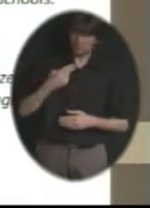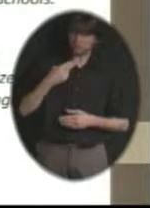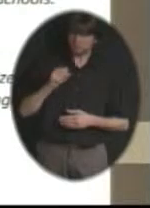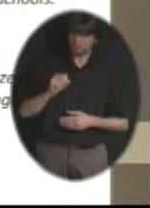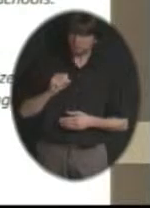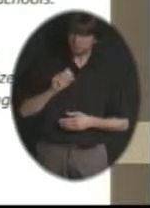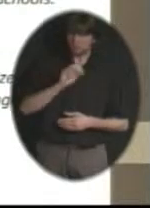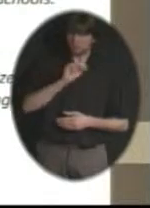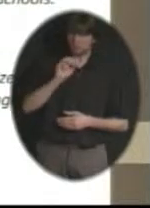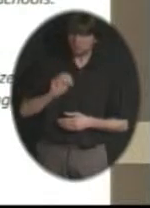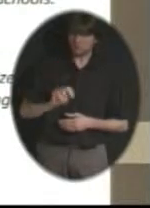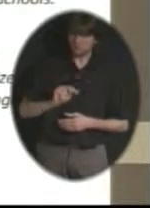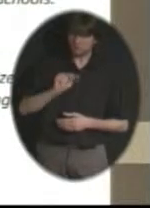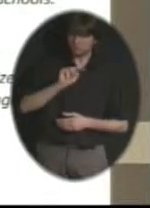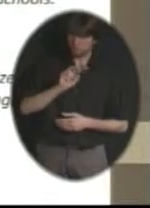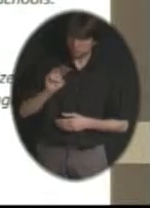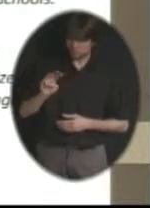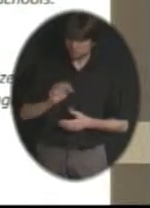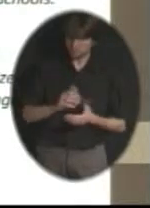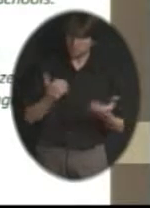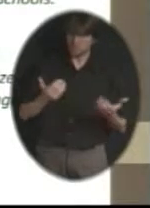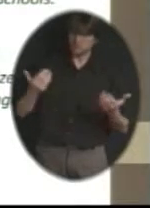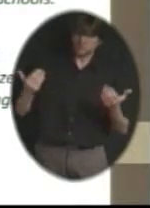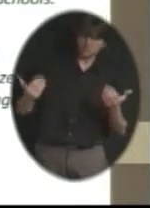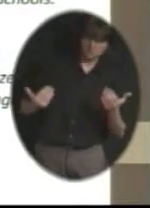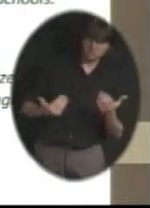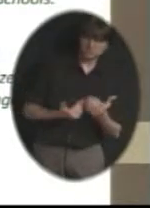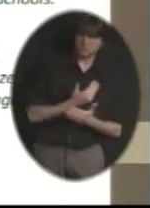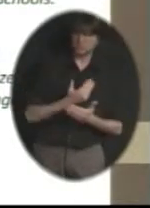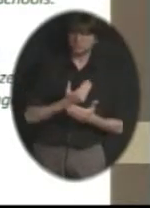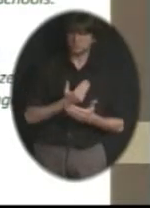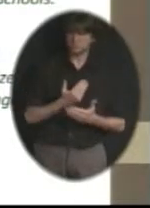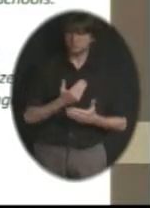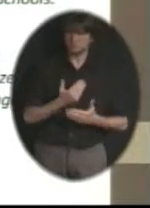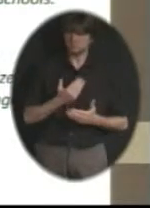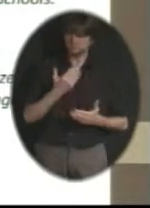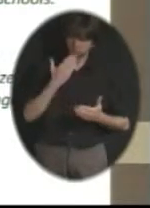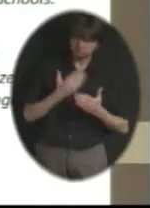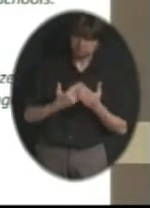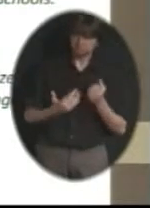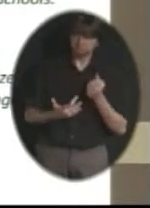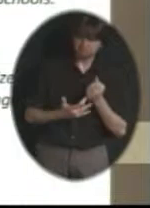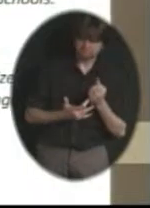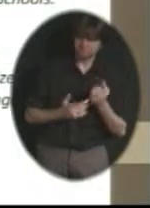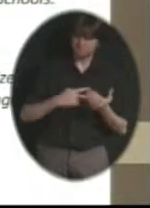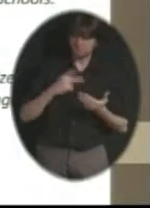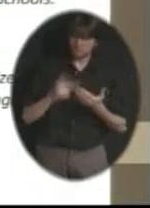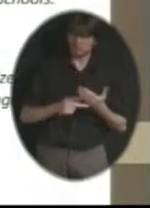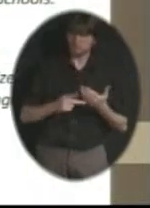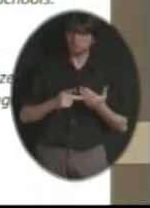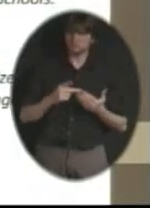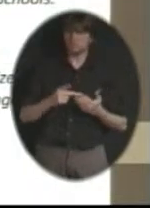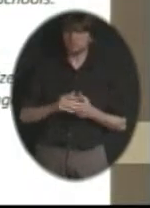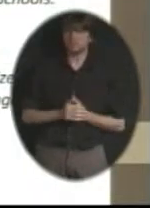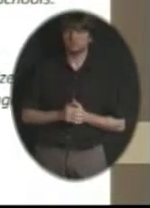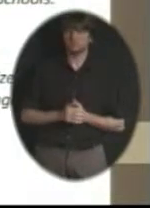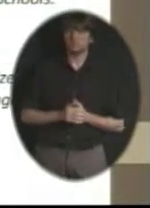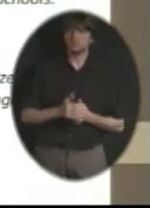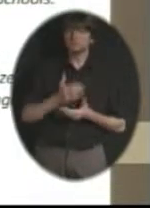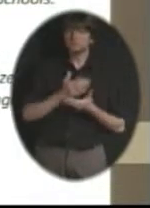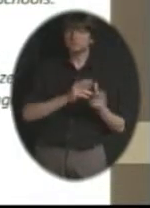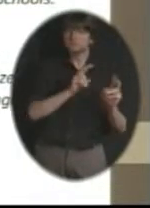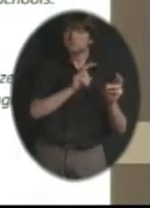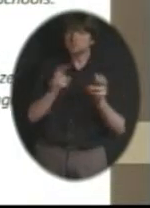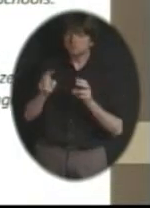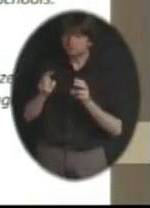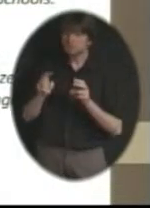some cutting edge programs and a new way of looking at high school education. Some overarching themes that were brought